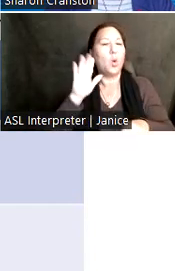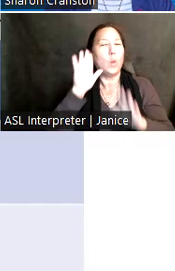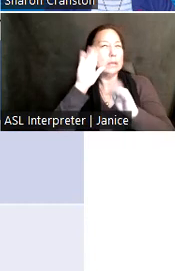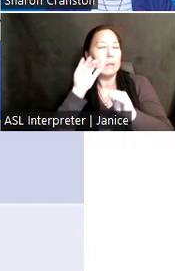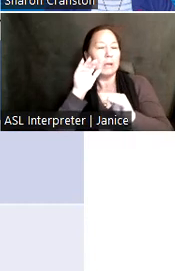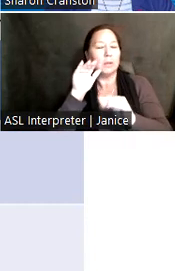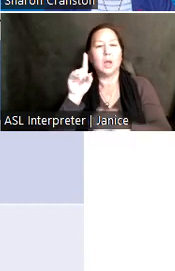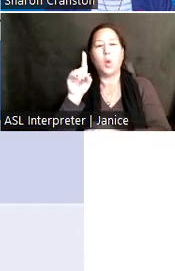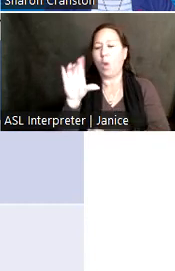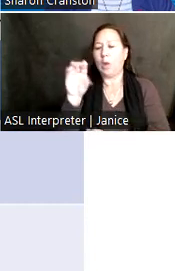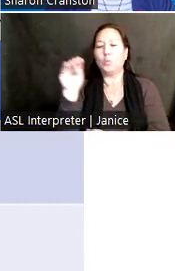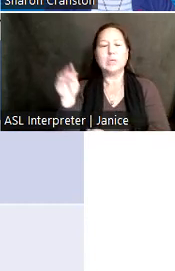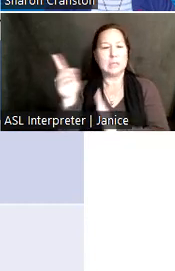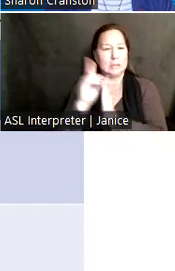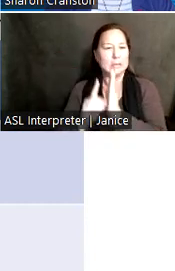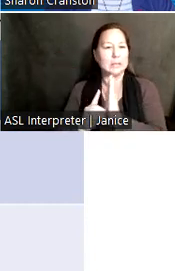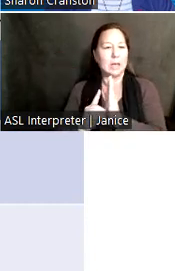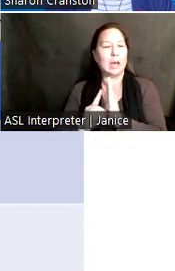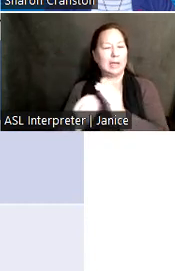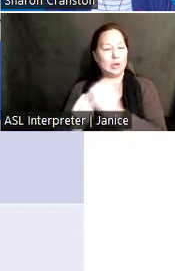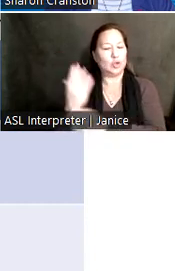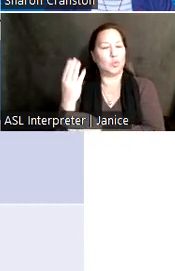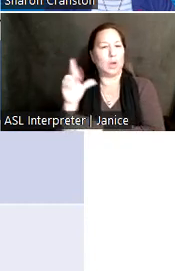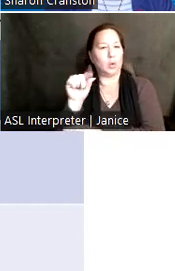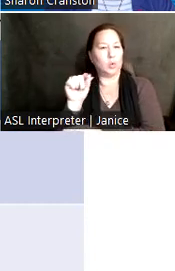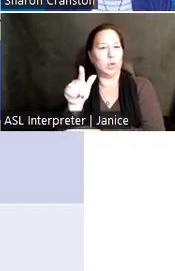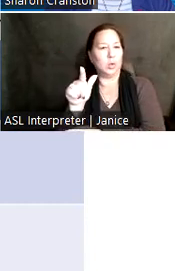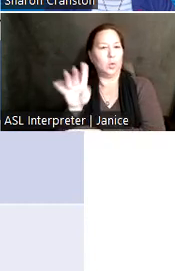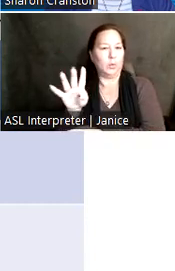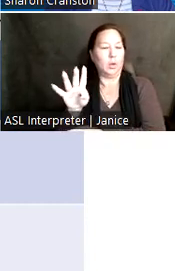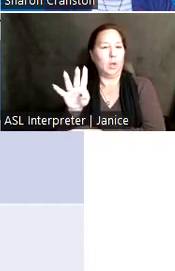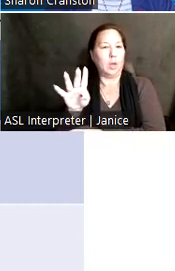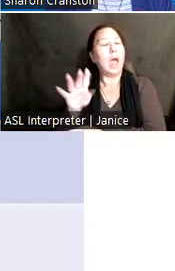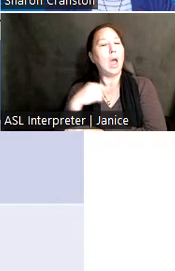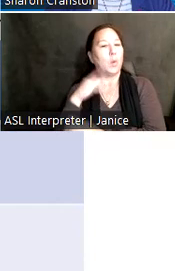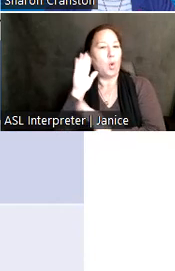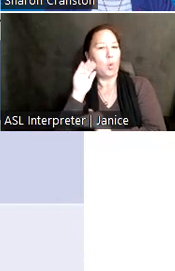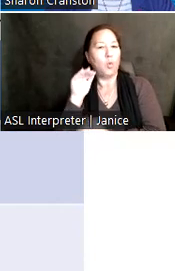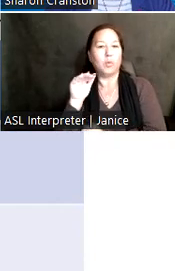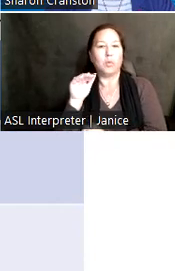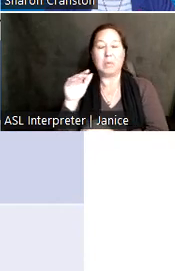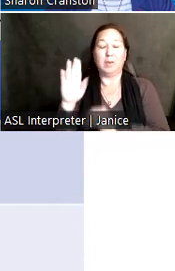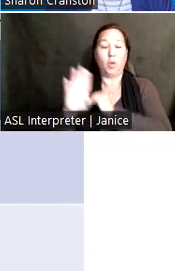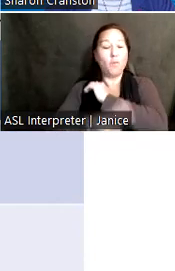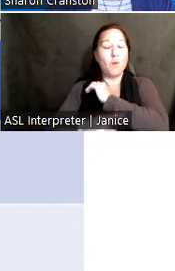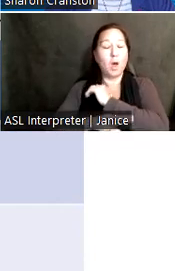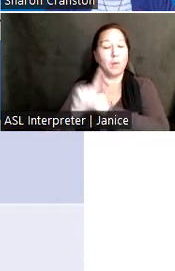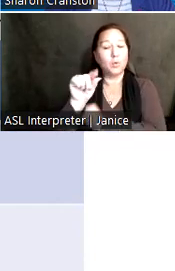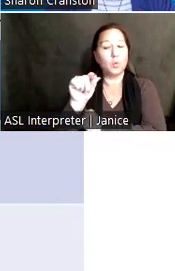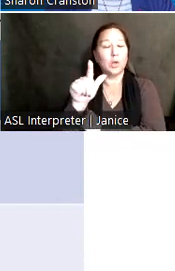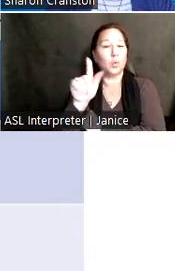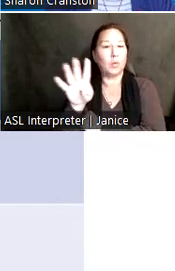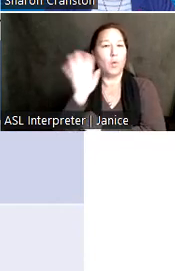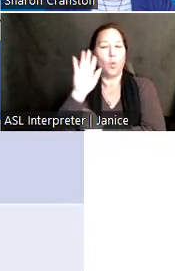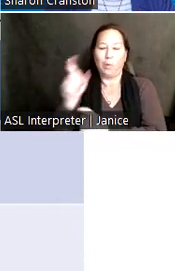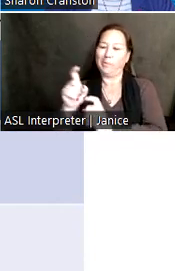in the spring of 2024 and hope to award a construction contract in the fall of 2024. Our current anticipated